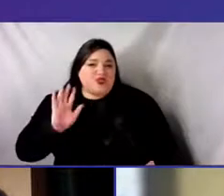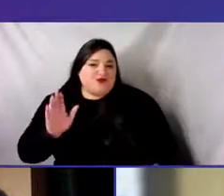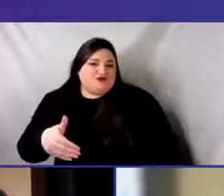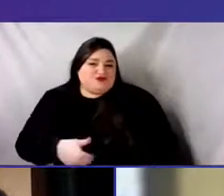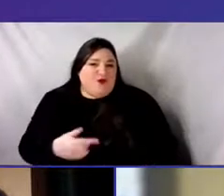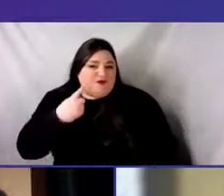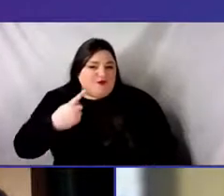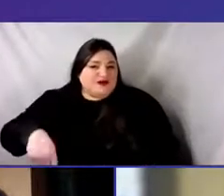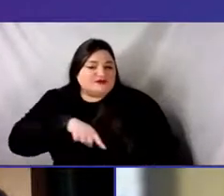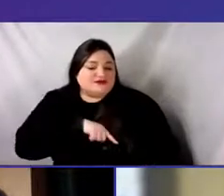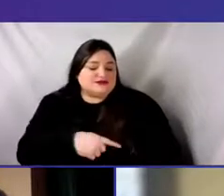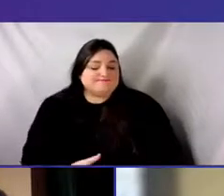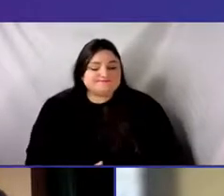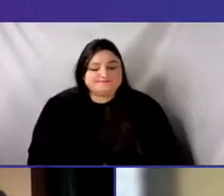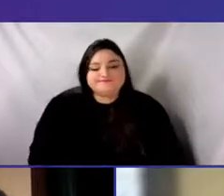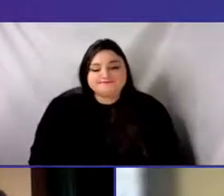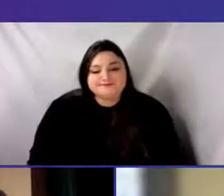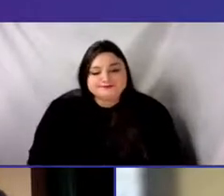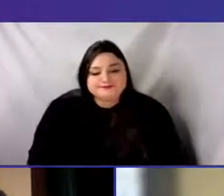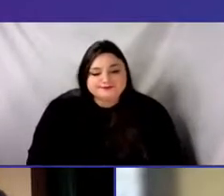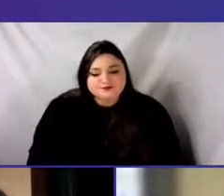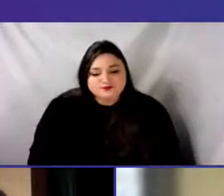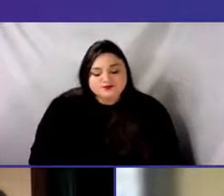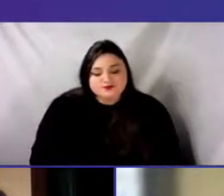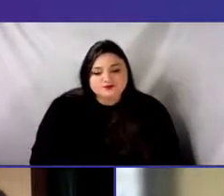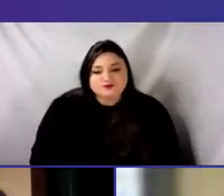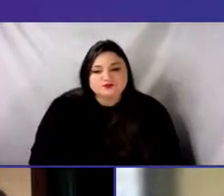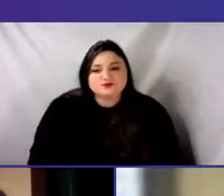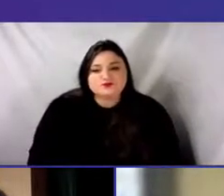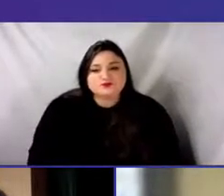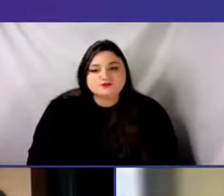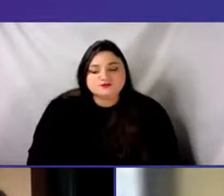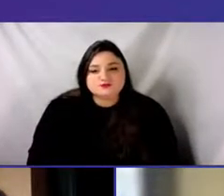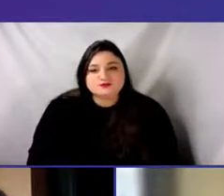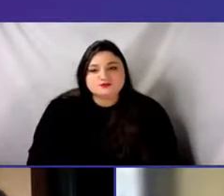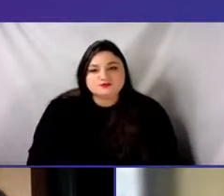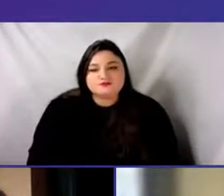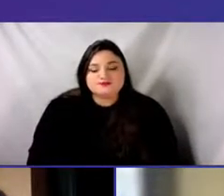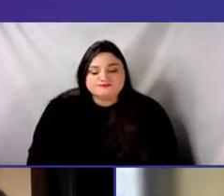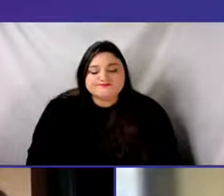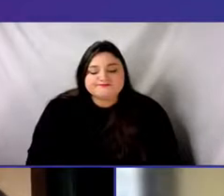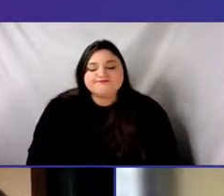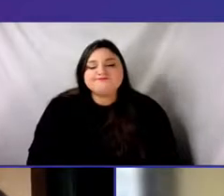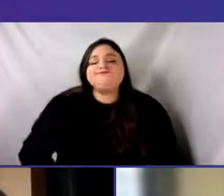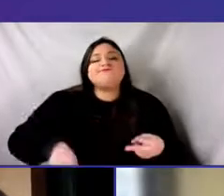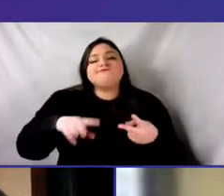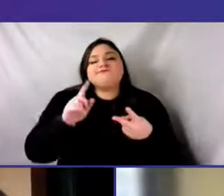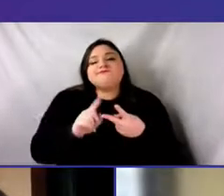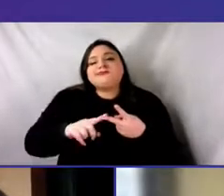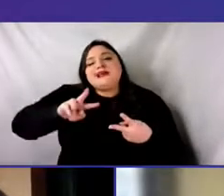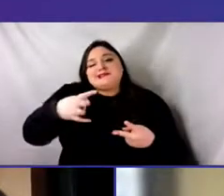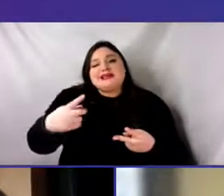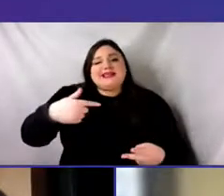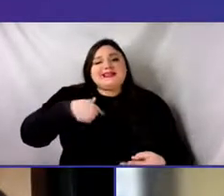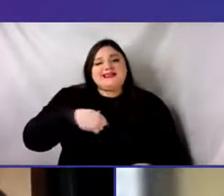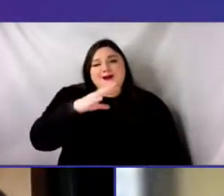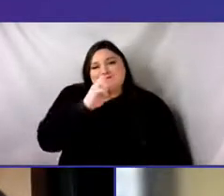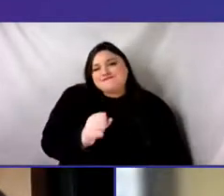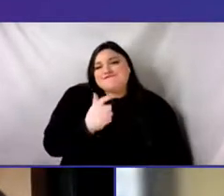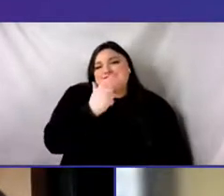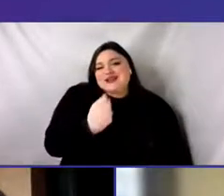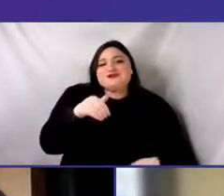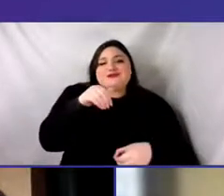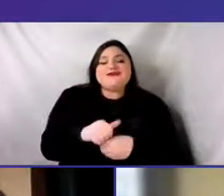specifically, I'm interested these days in issues of representation around Black dance, and